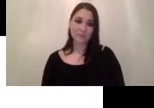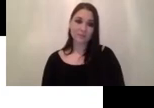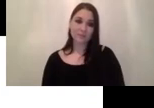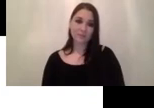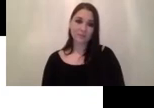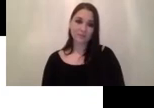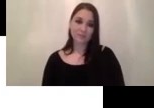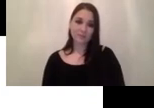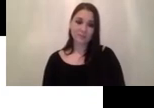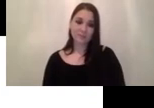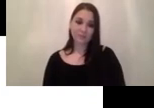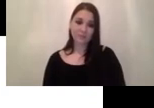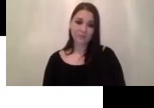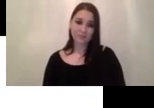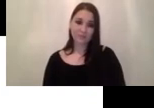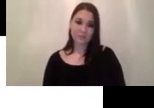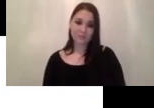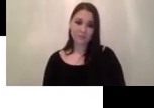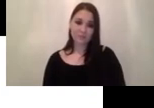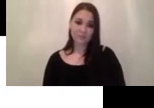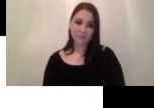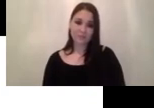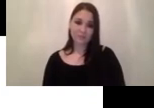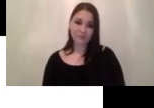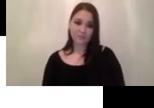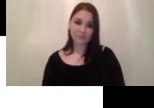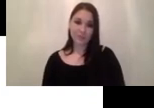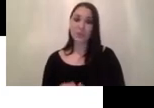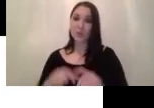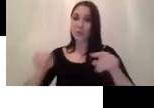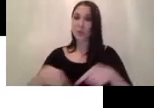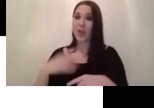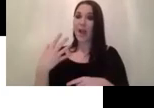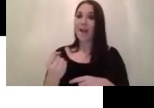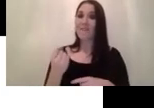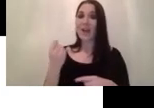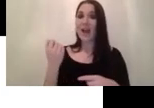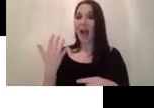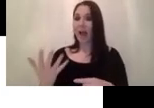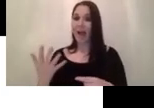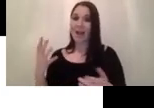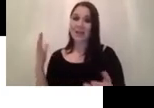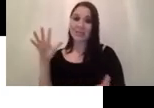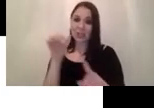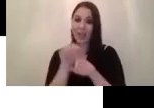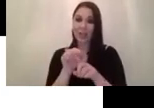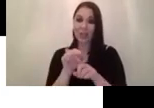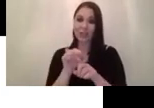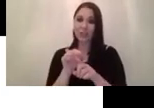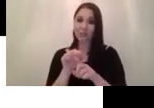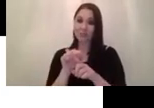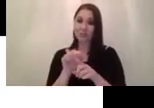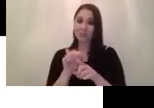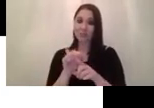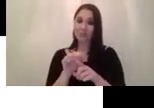so um we have a hand uh detection running on the back end to verify whether this areas got